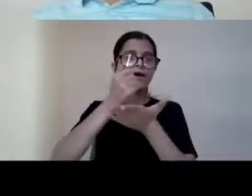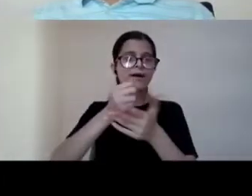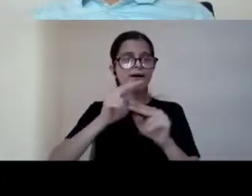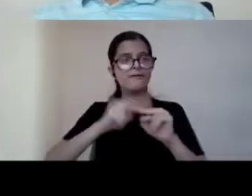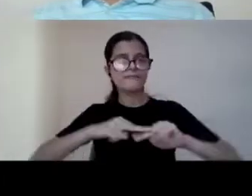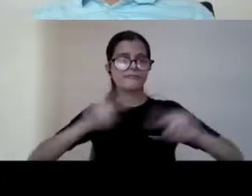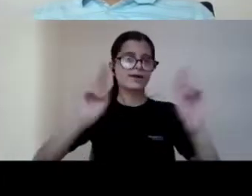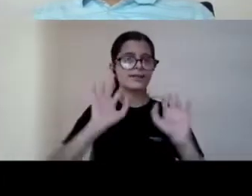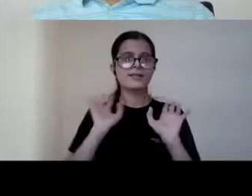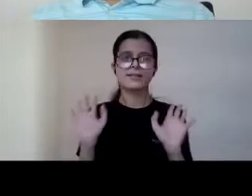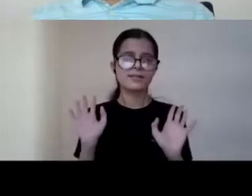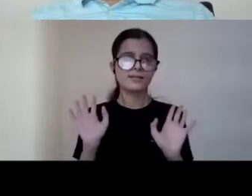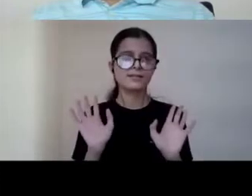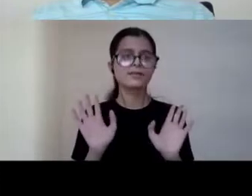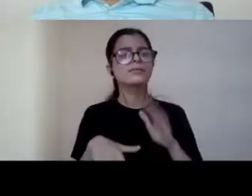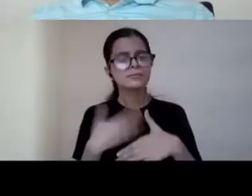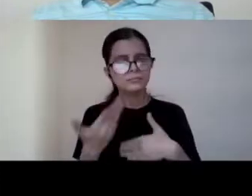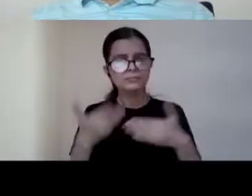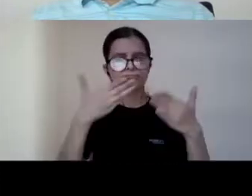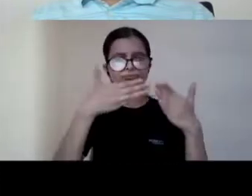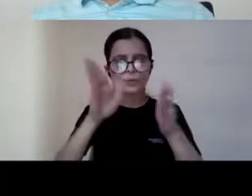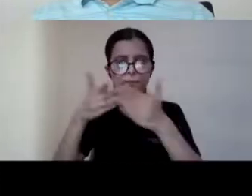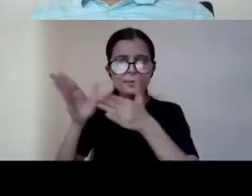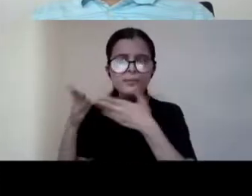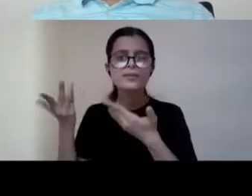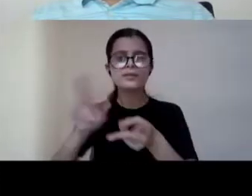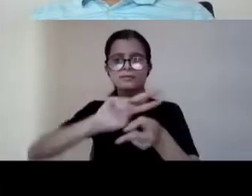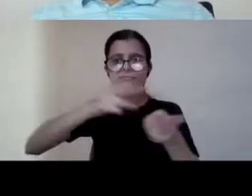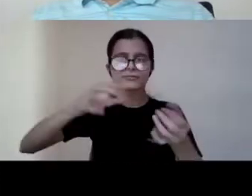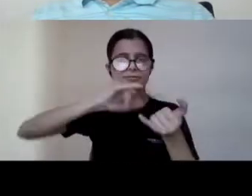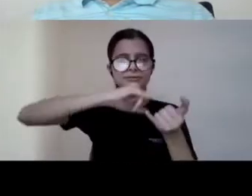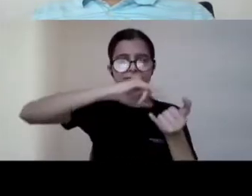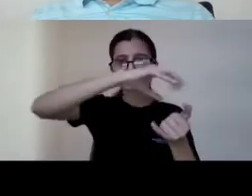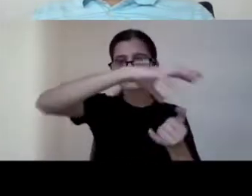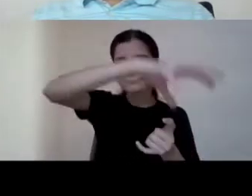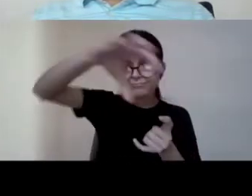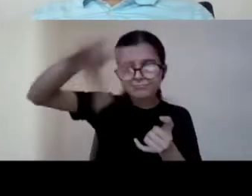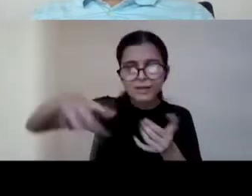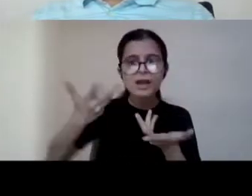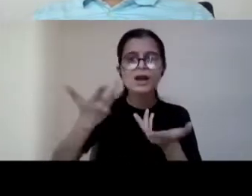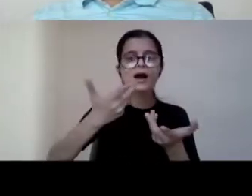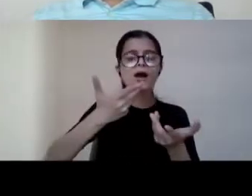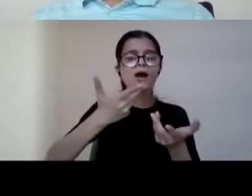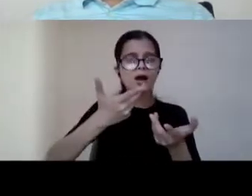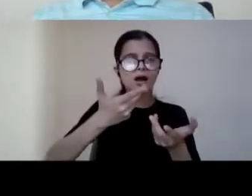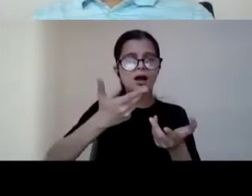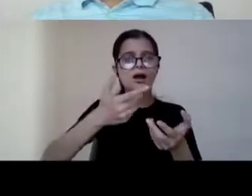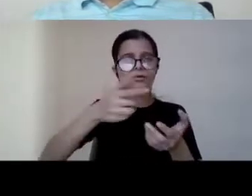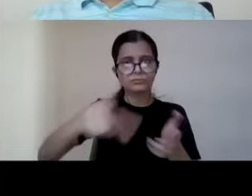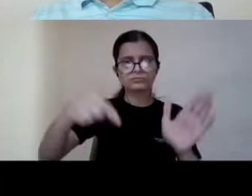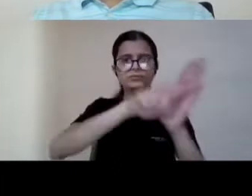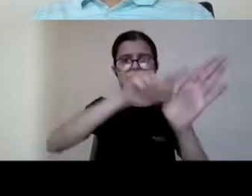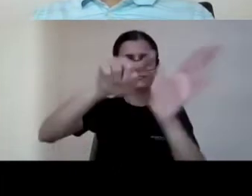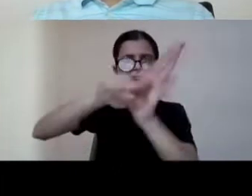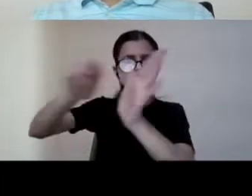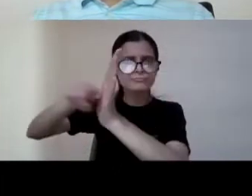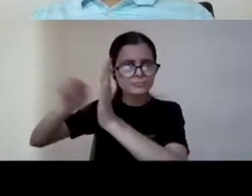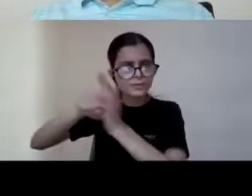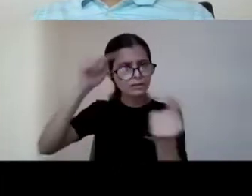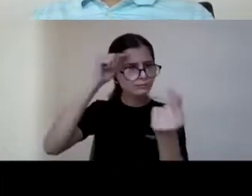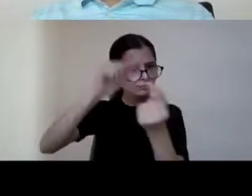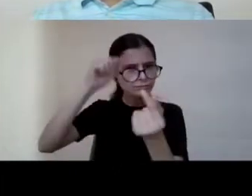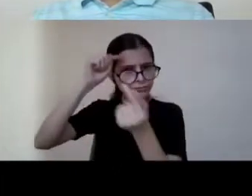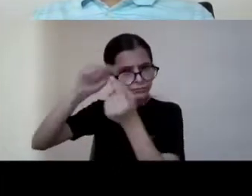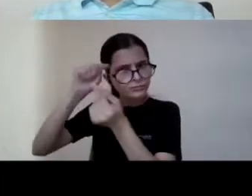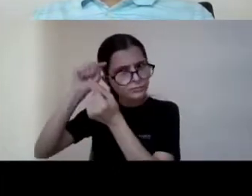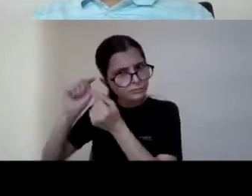then made open for various countries to sign and and ratify the